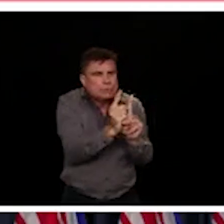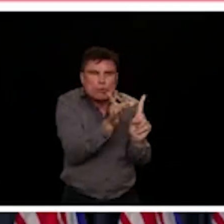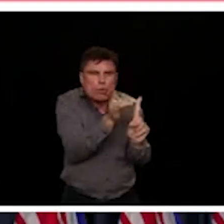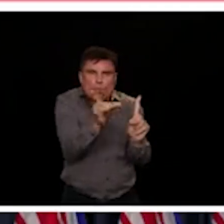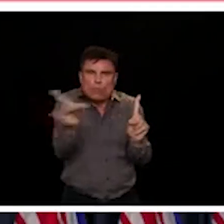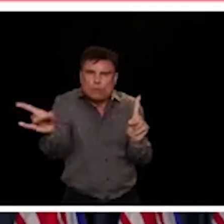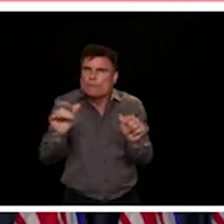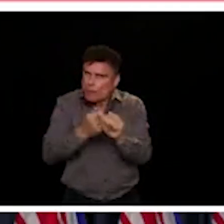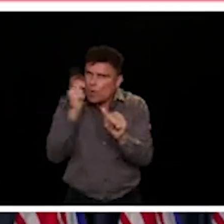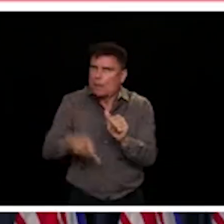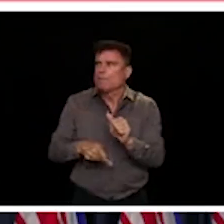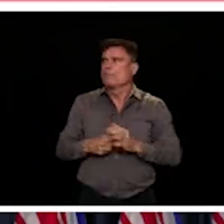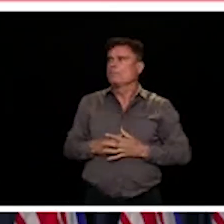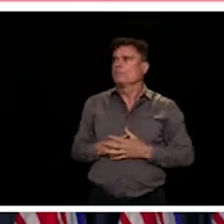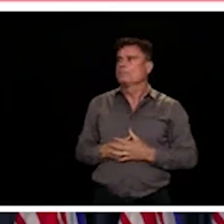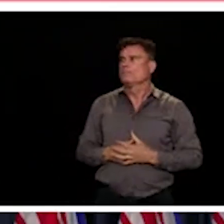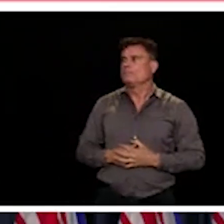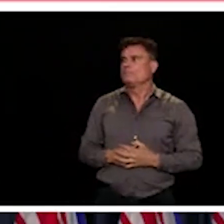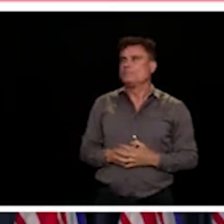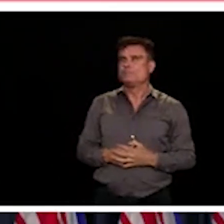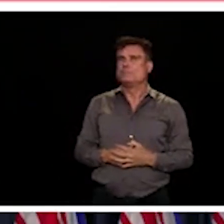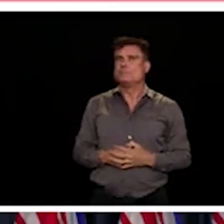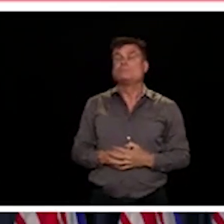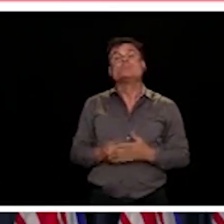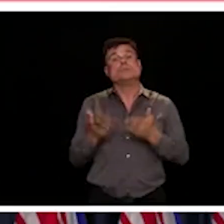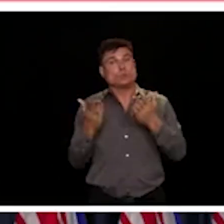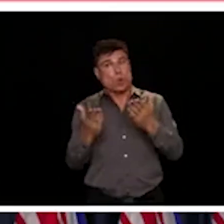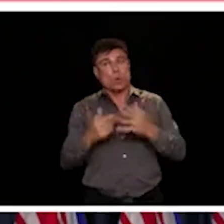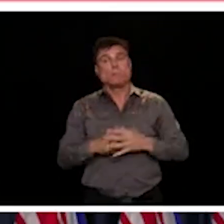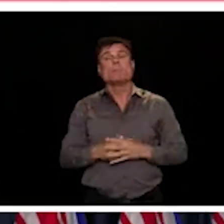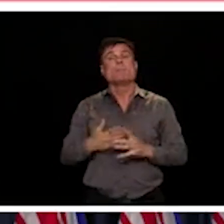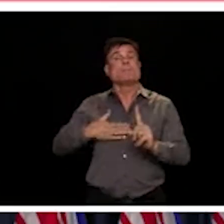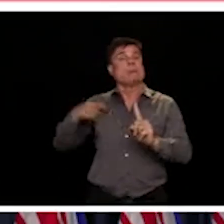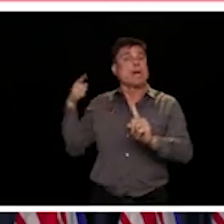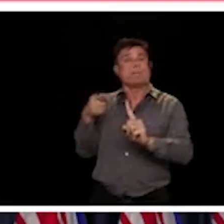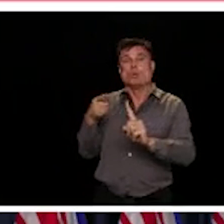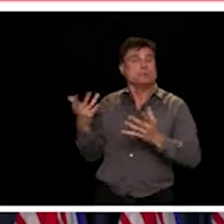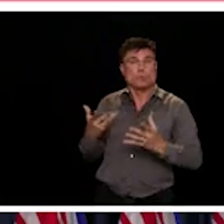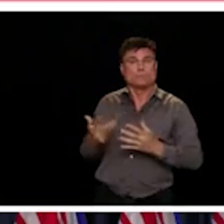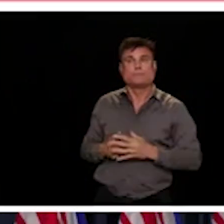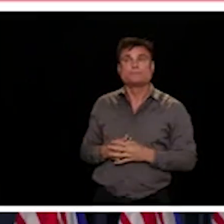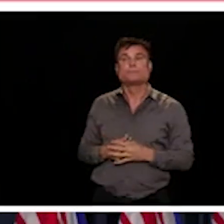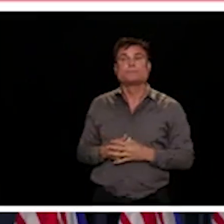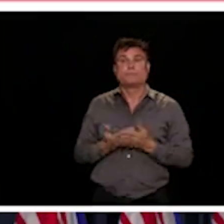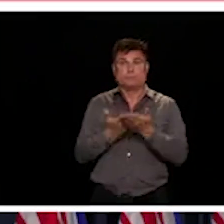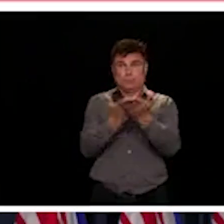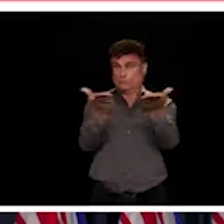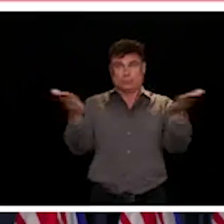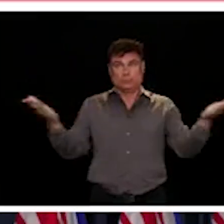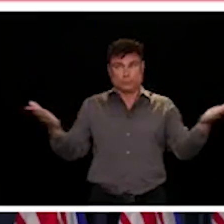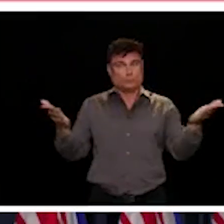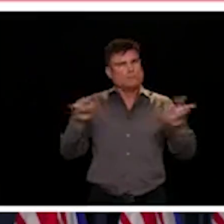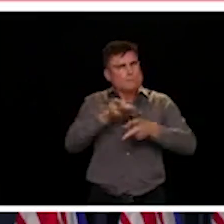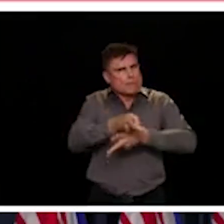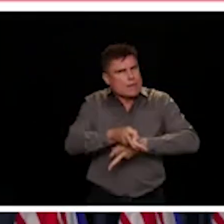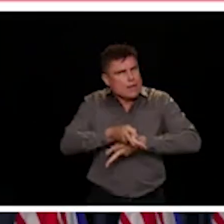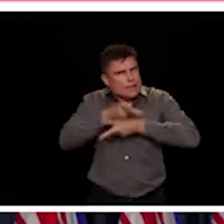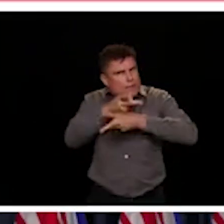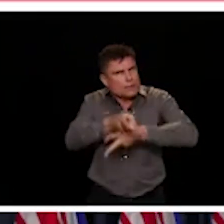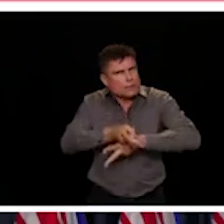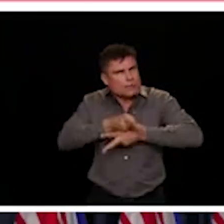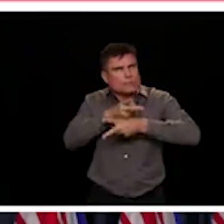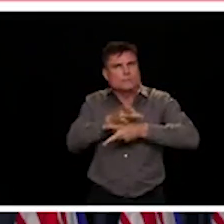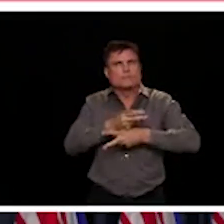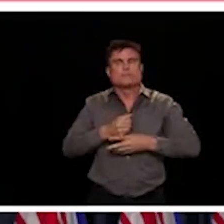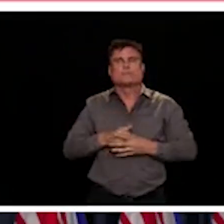BC has provided a buffer against renewed growth of cases. As we further relax, the completeness and the rapidity of